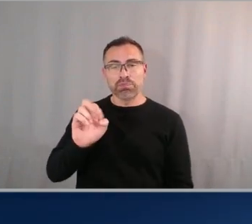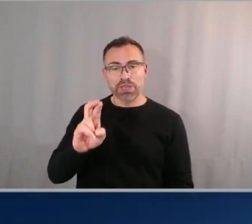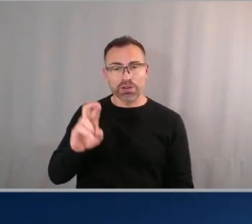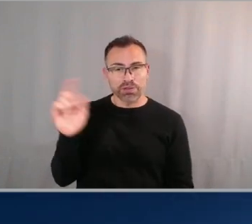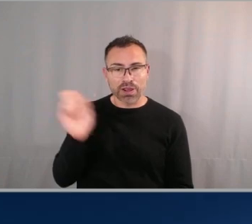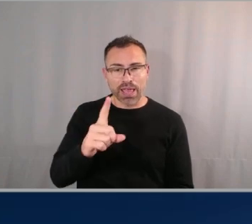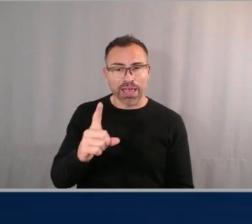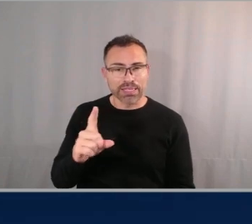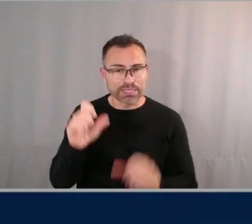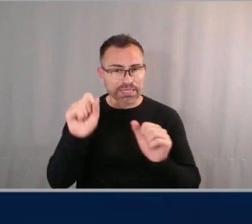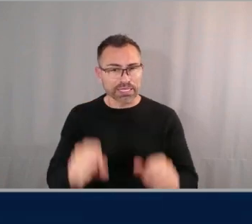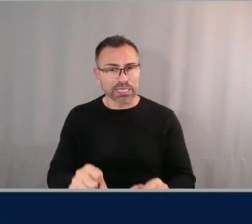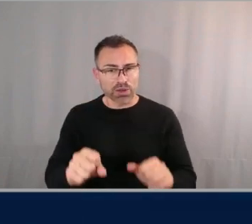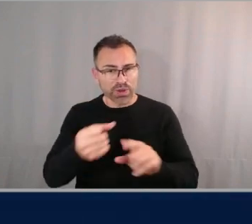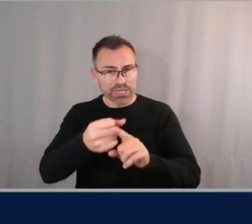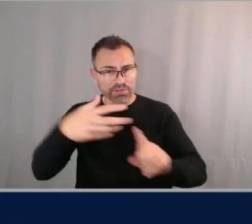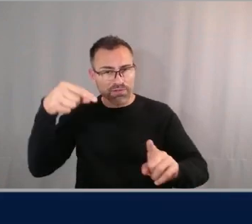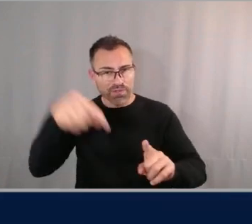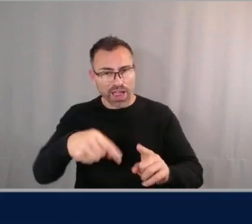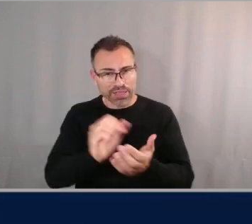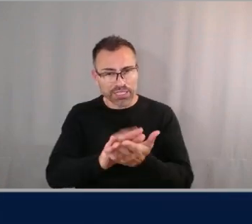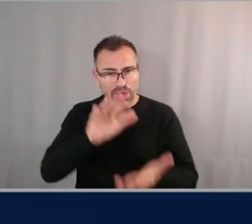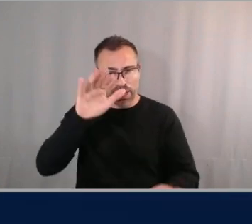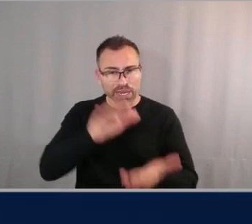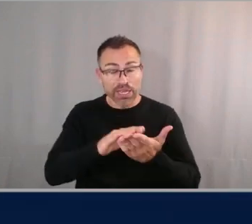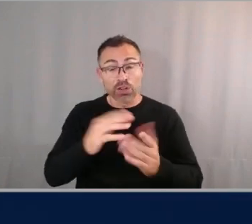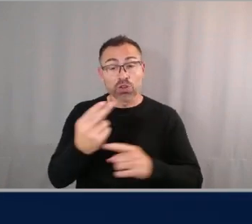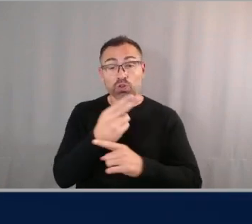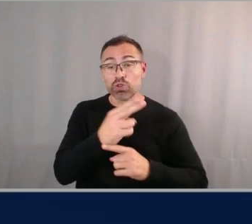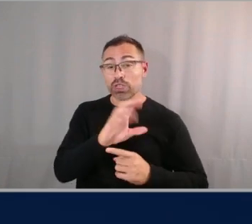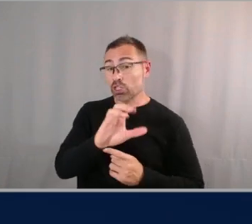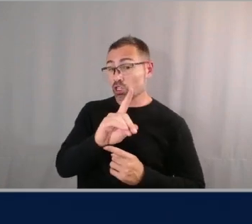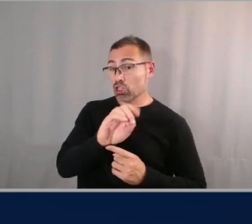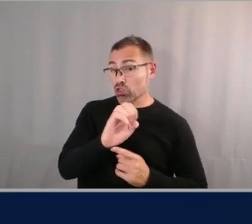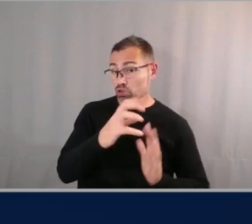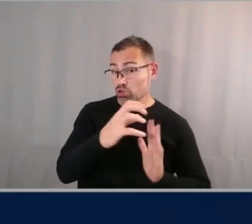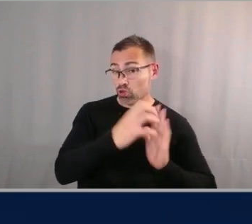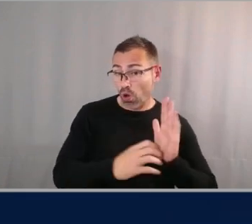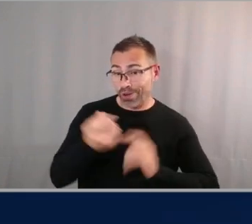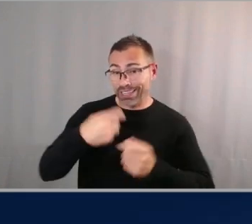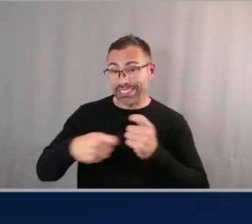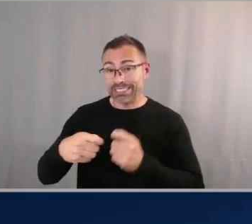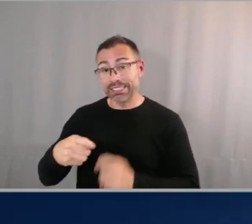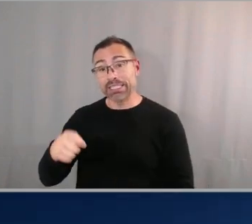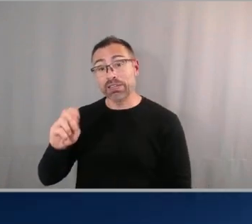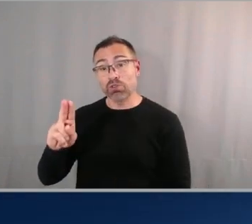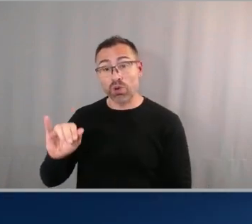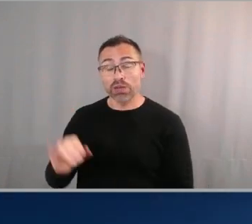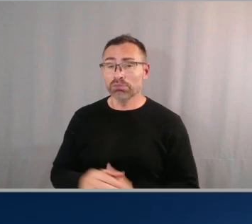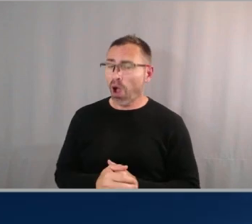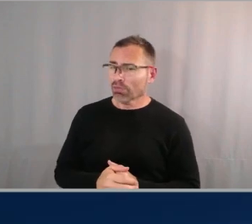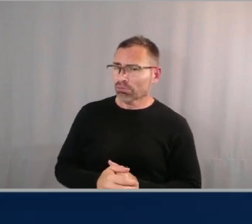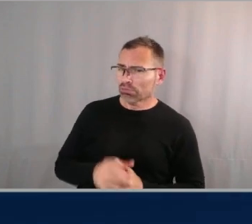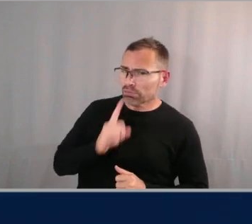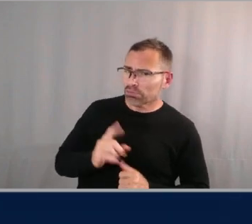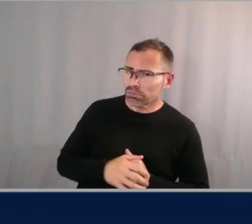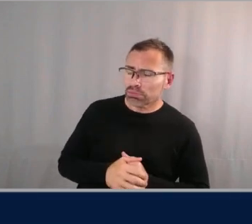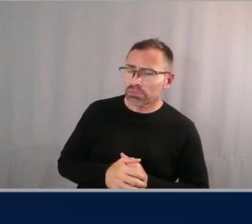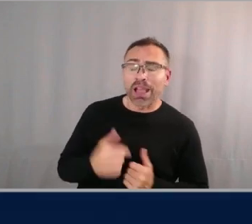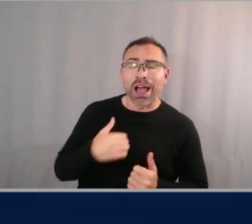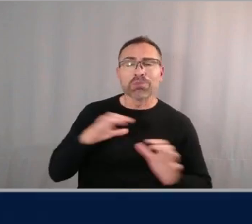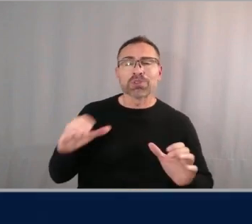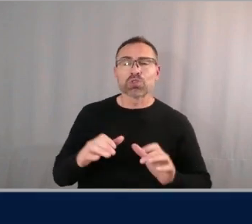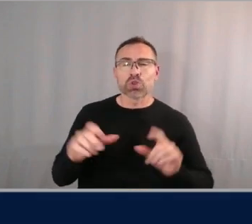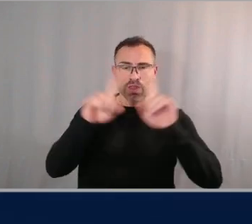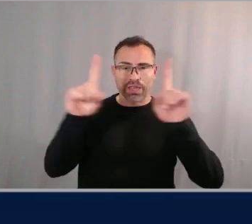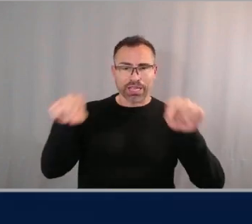this metadata via code rather than ui oh totally totally i should have said that uh i'm i'm just doing it on the console just just to be visual